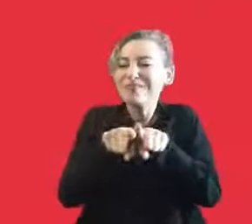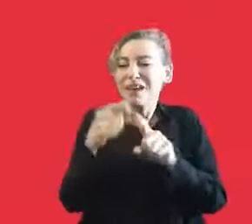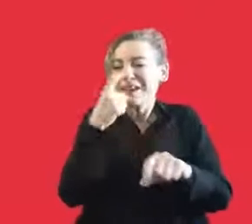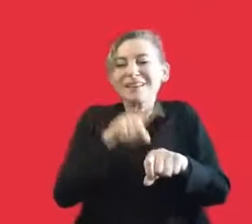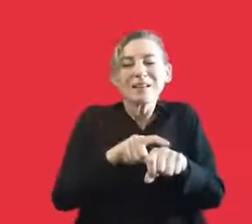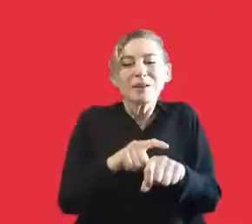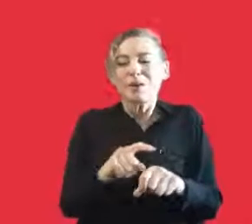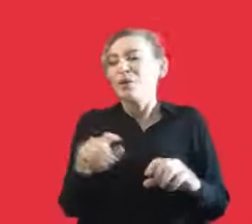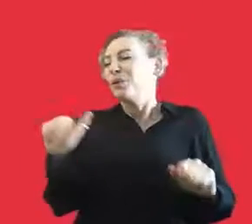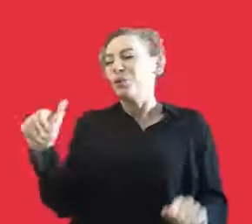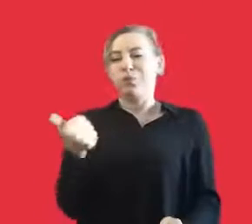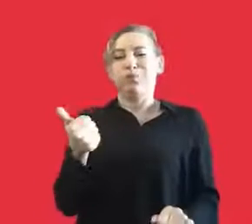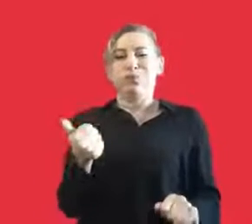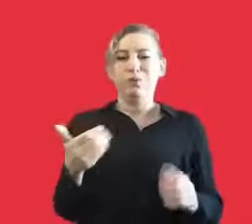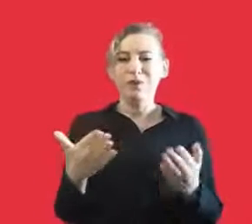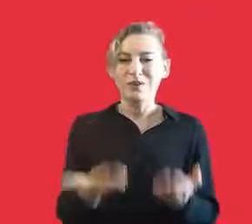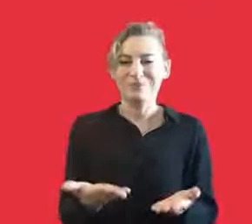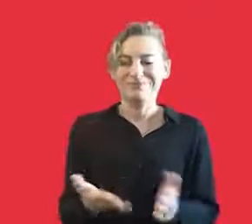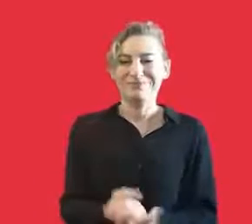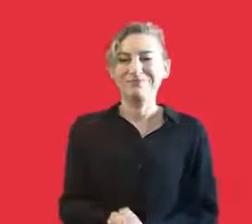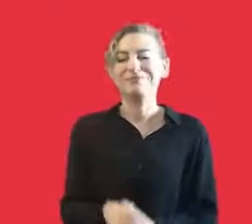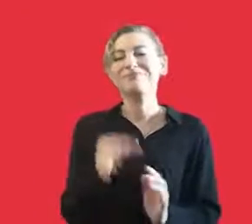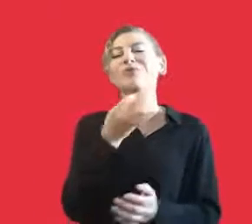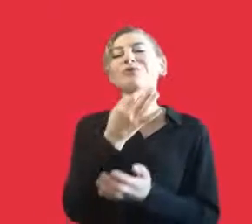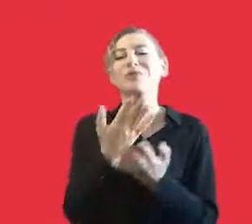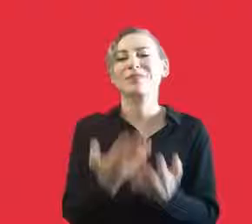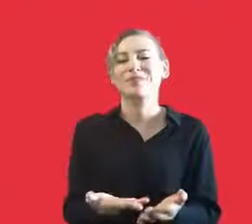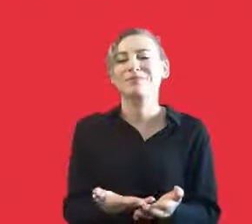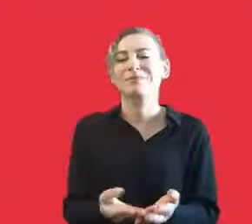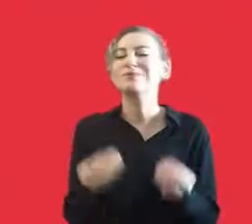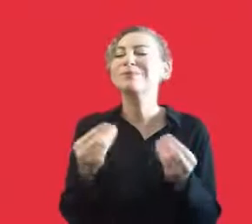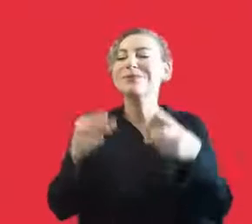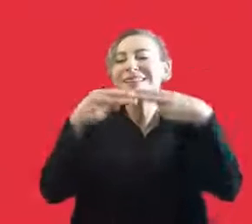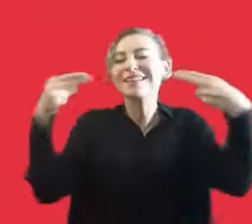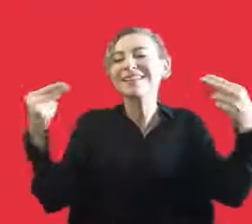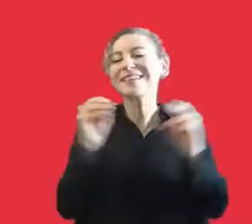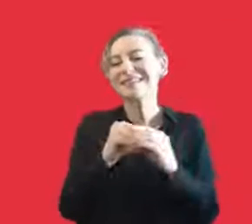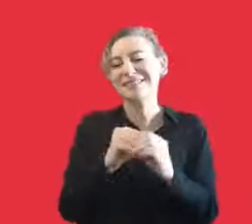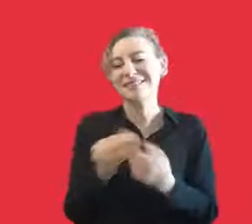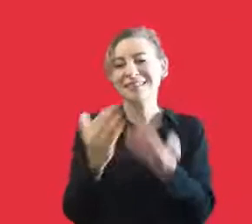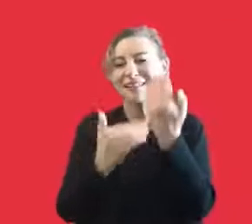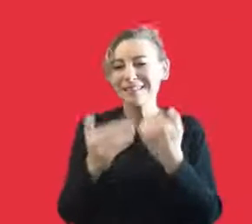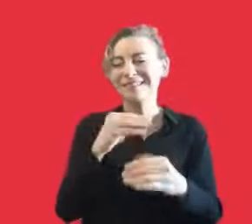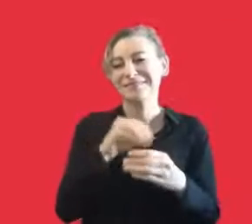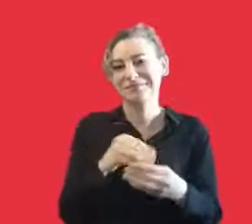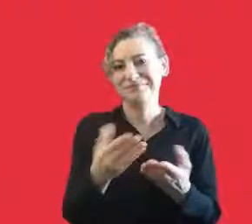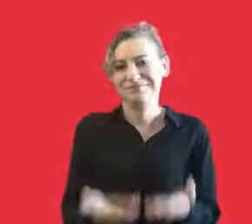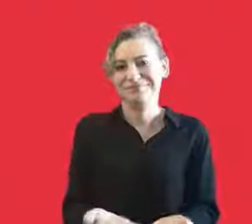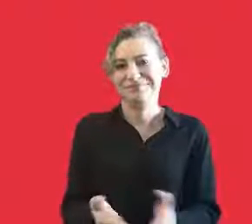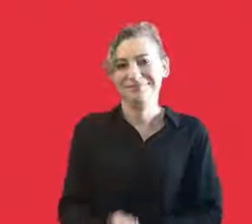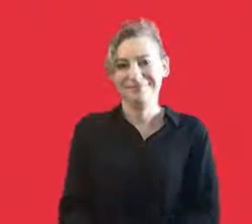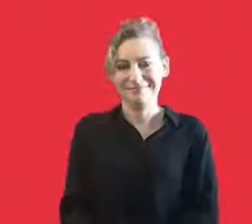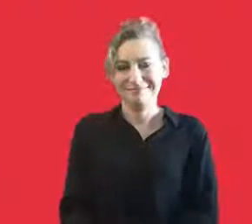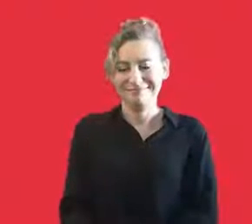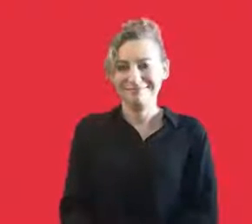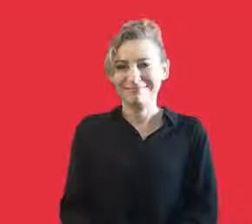and voices and they come together. They create unbelievable effect. So thank you very much for sharing with us this nice and pleasant